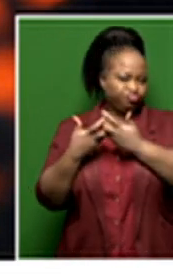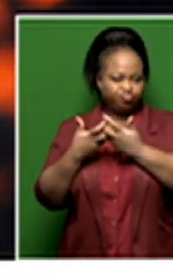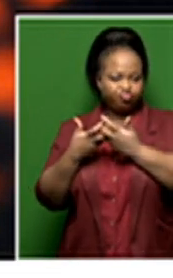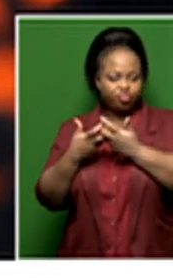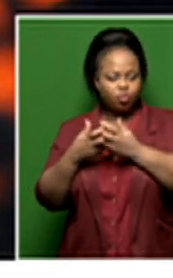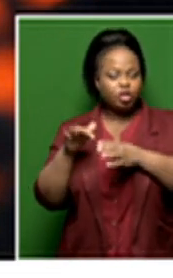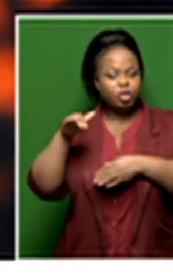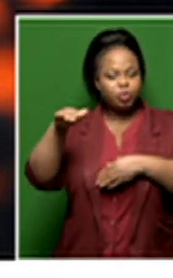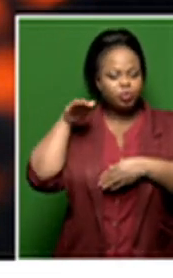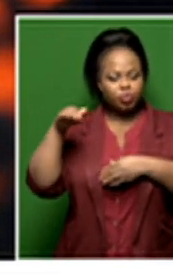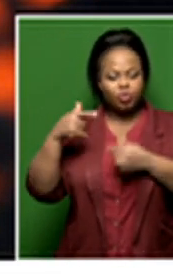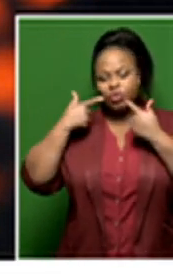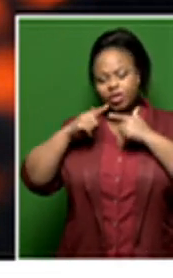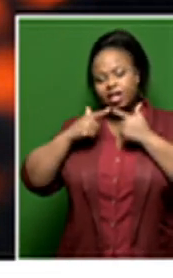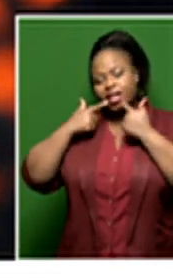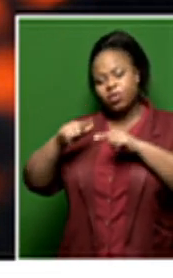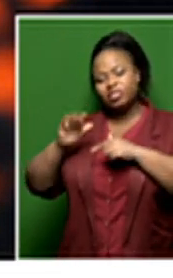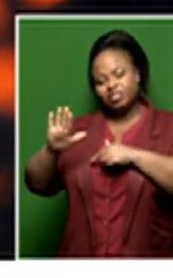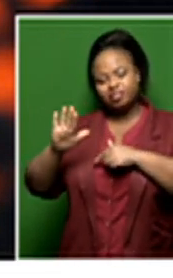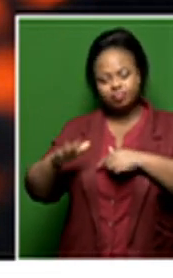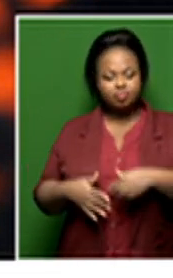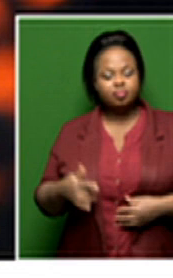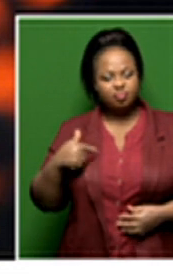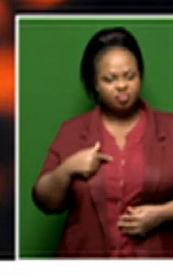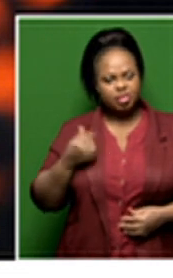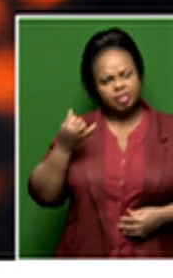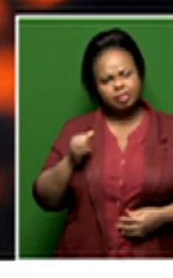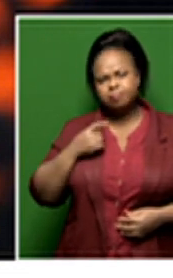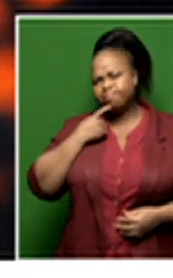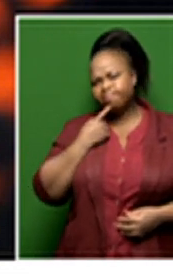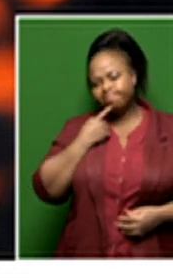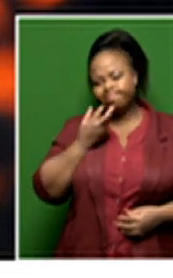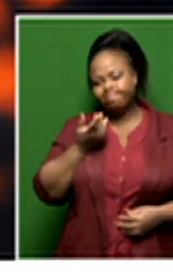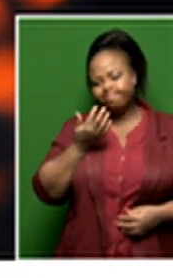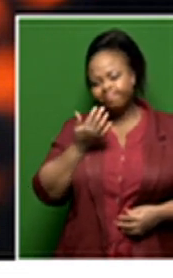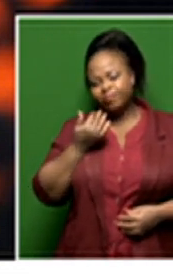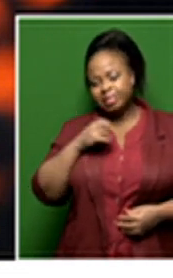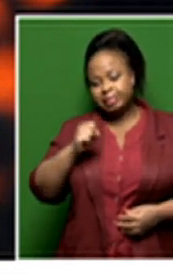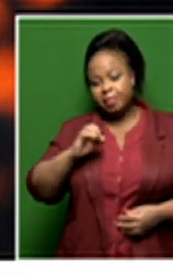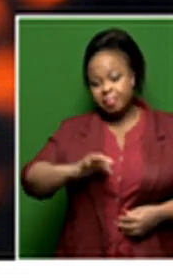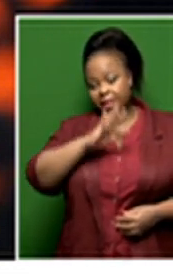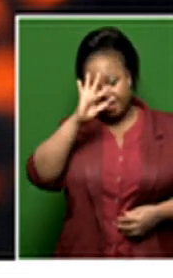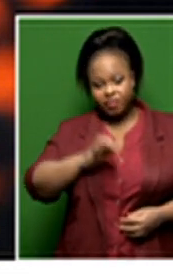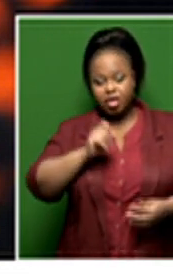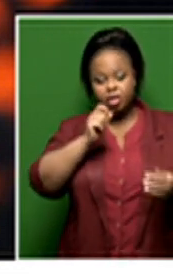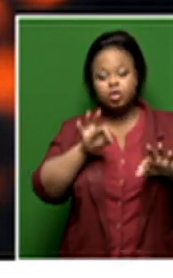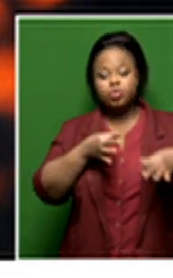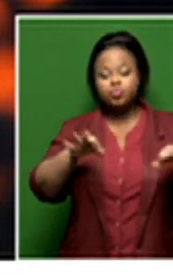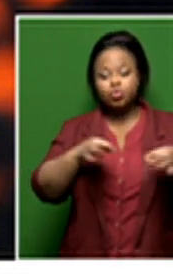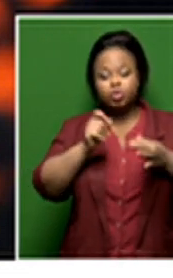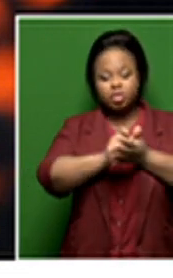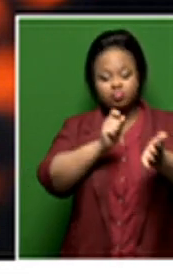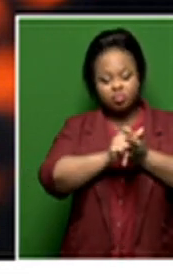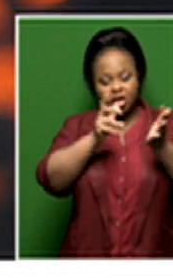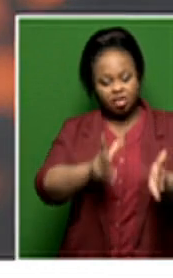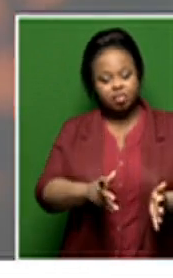the Zulu language. And I still have to see a South African composer who